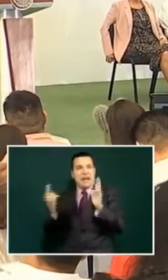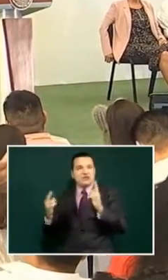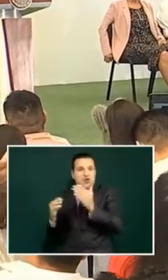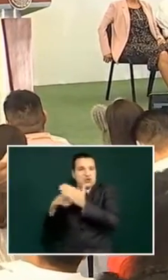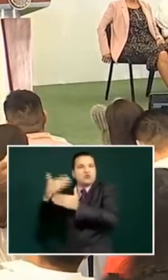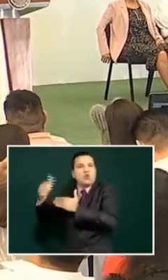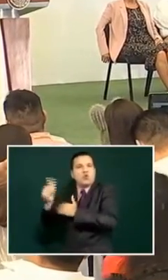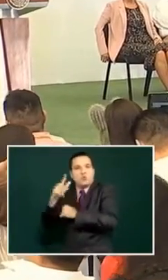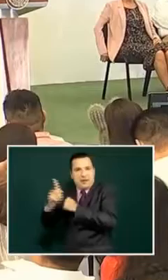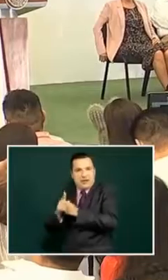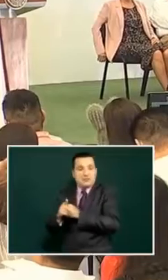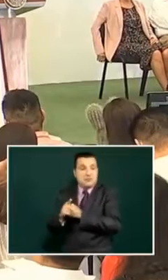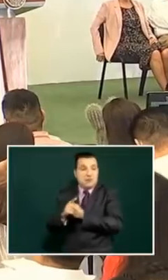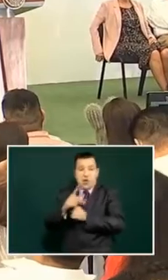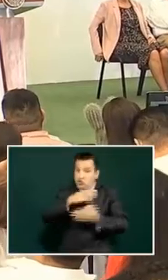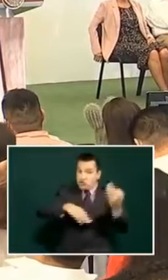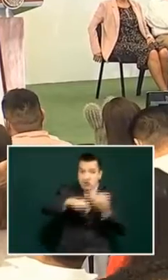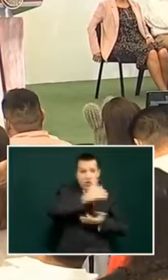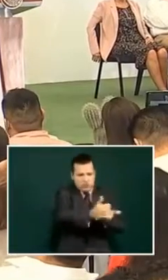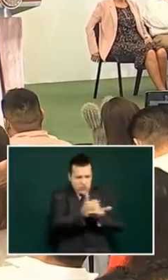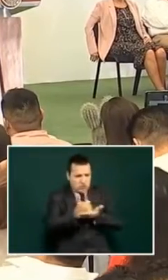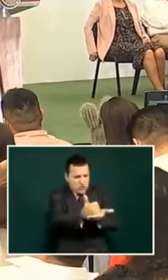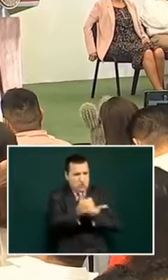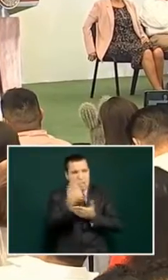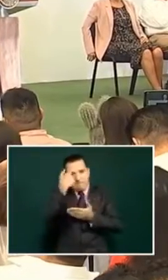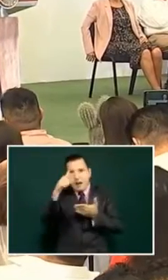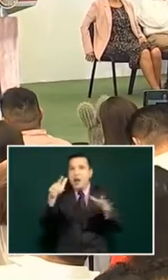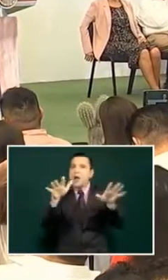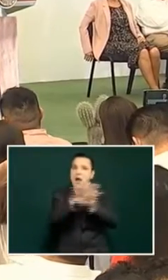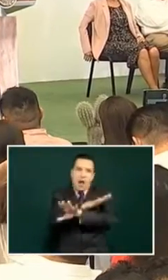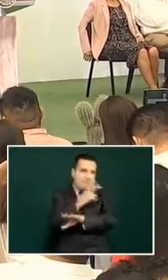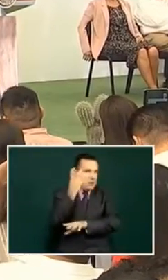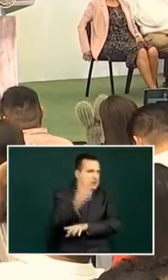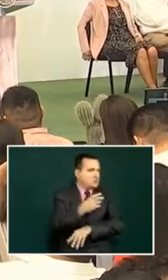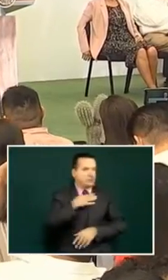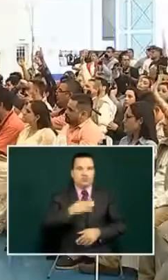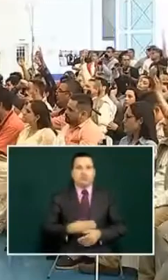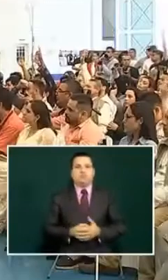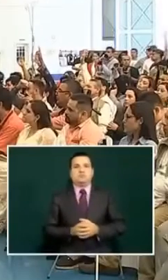that we all help each other so that things will change